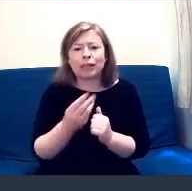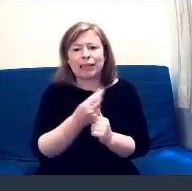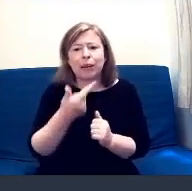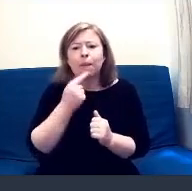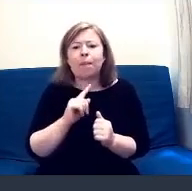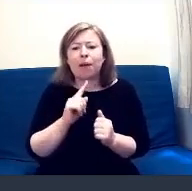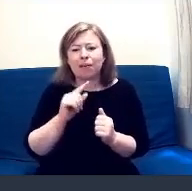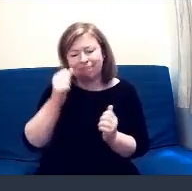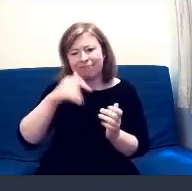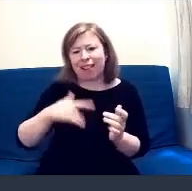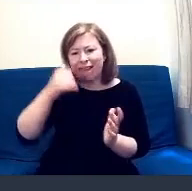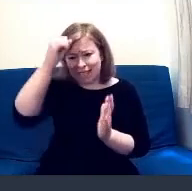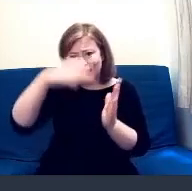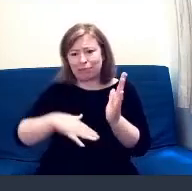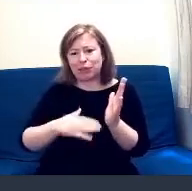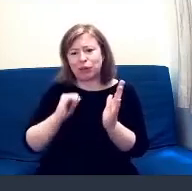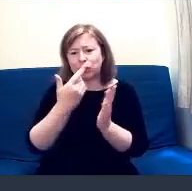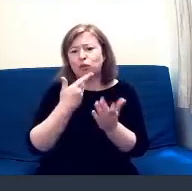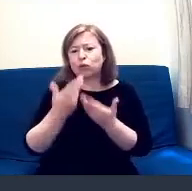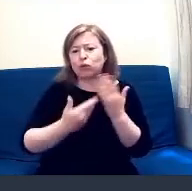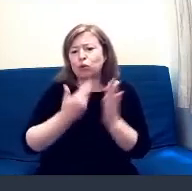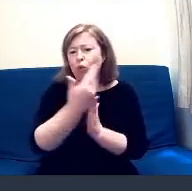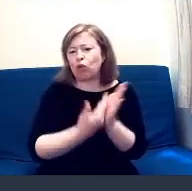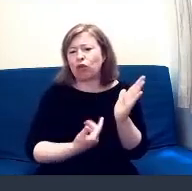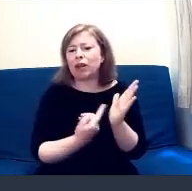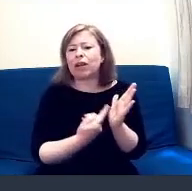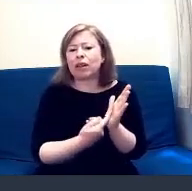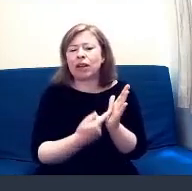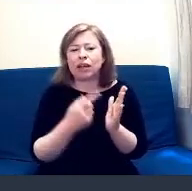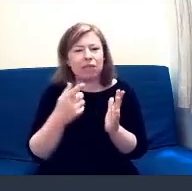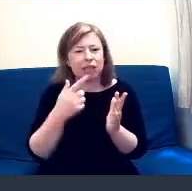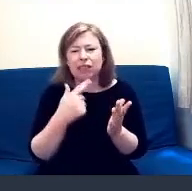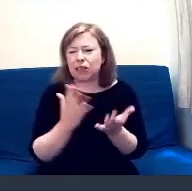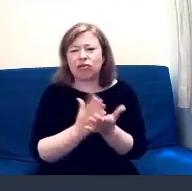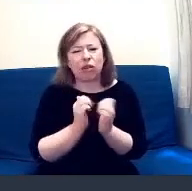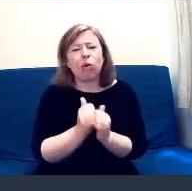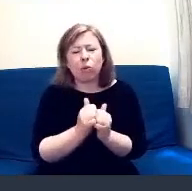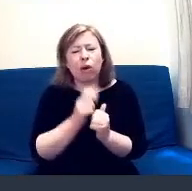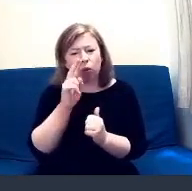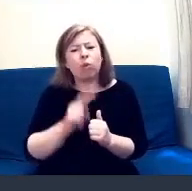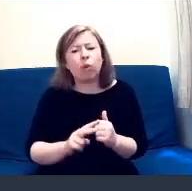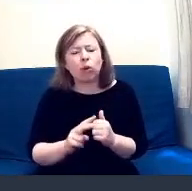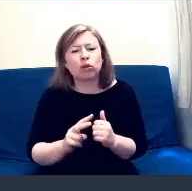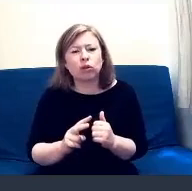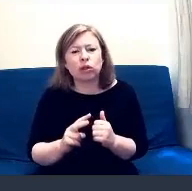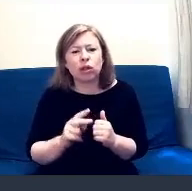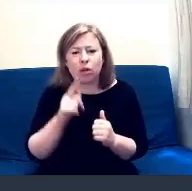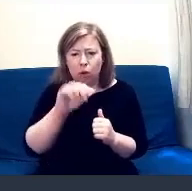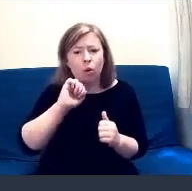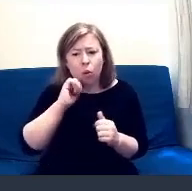changed for people, but also some things have. And there's some great advice in there from different groups. And we'll continue to build the videos